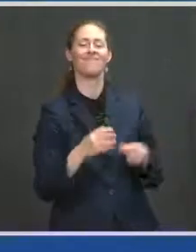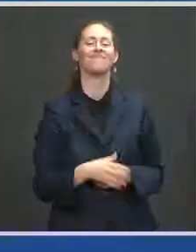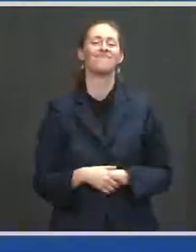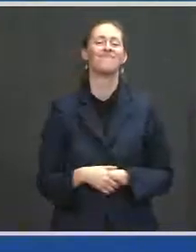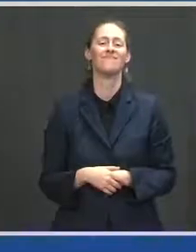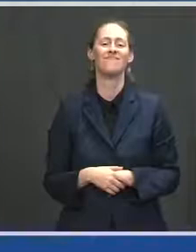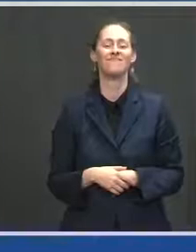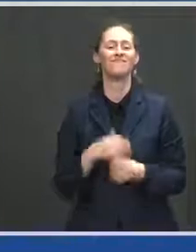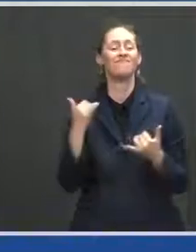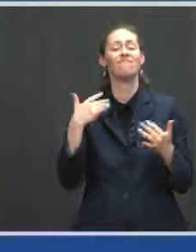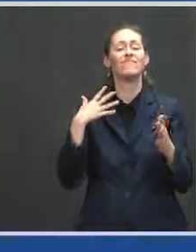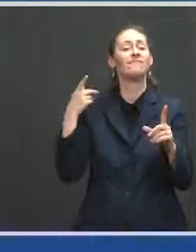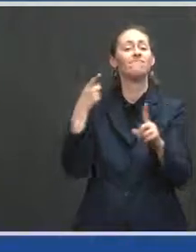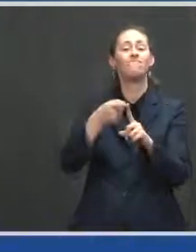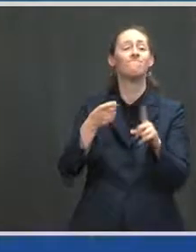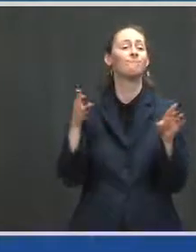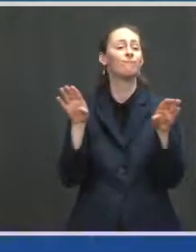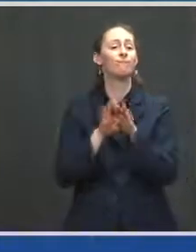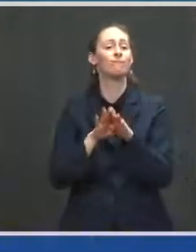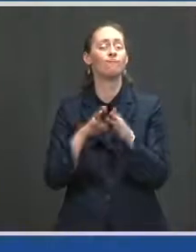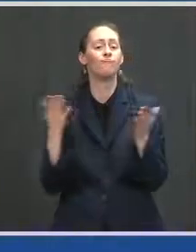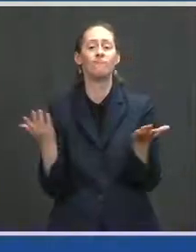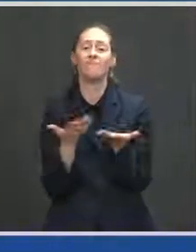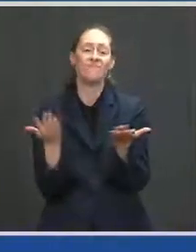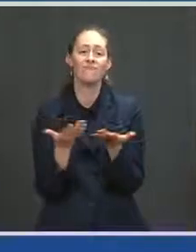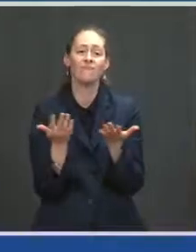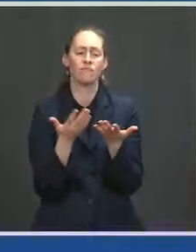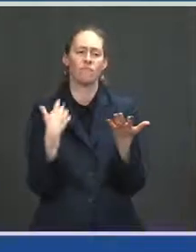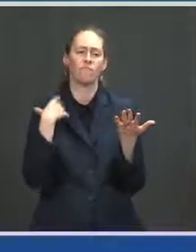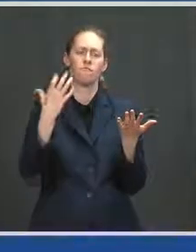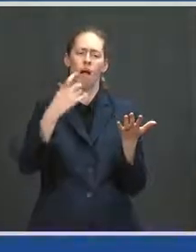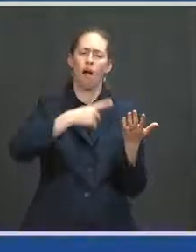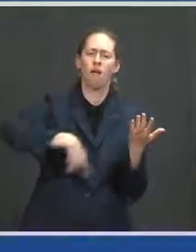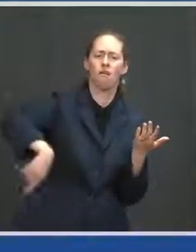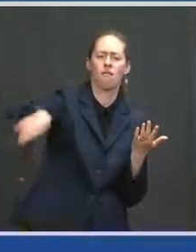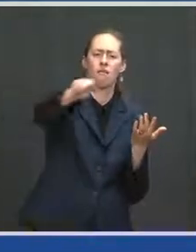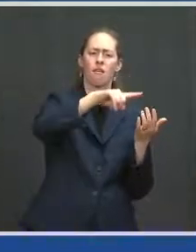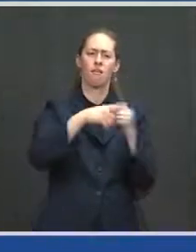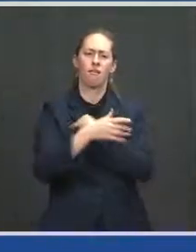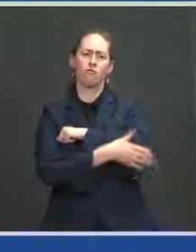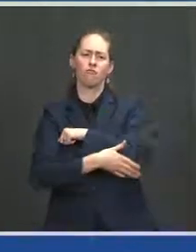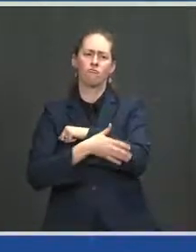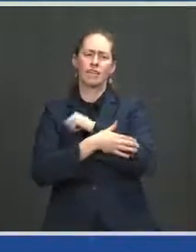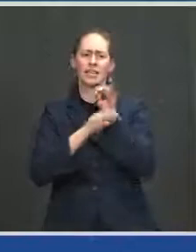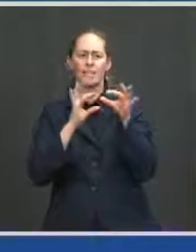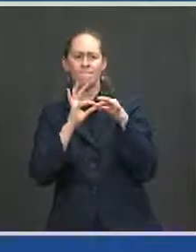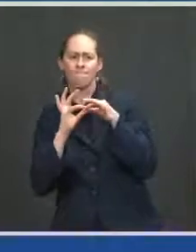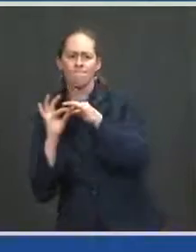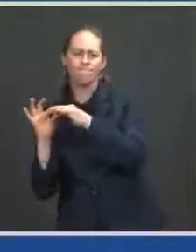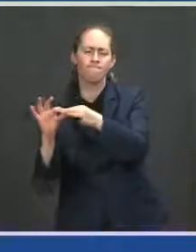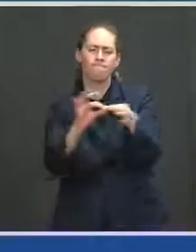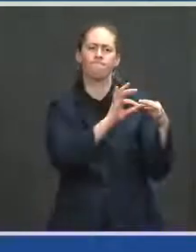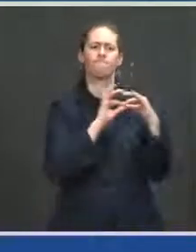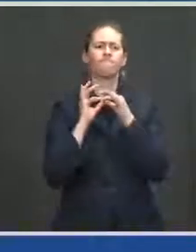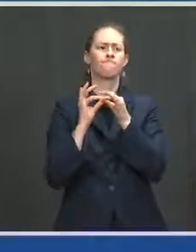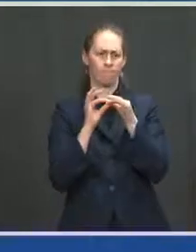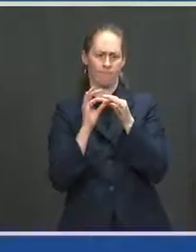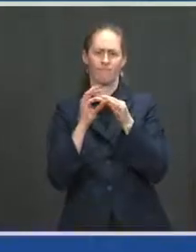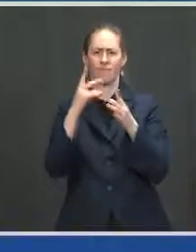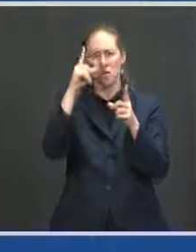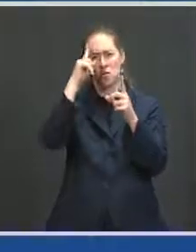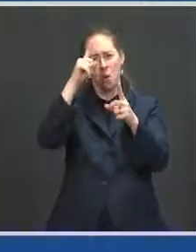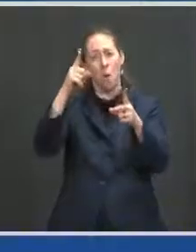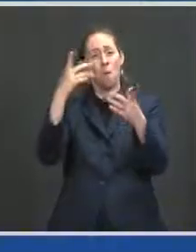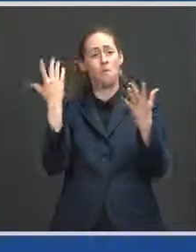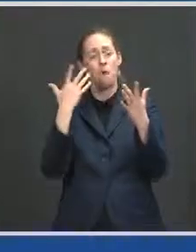We need everyone across the country to pull together to get us over the finish line. I promise you, we can